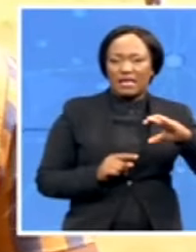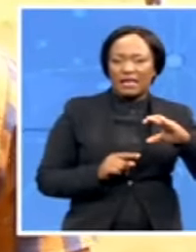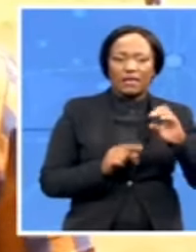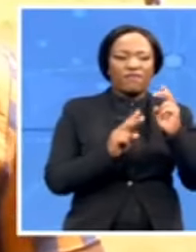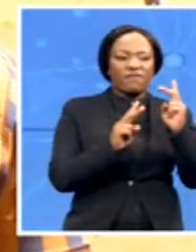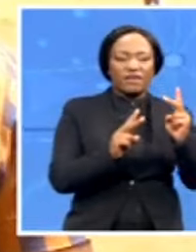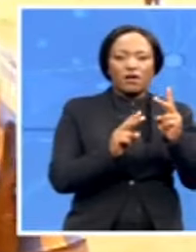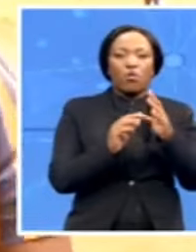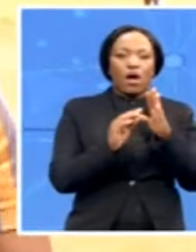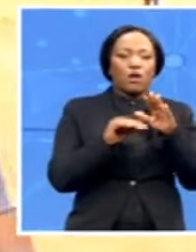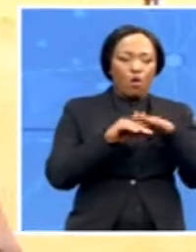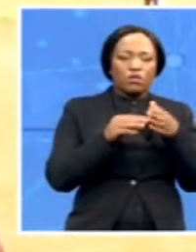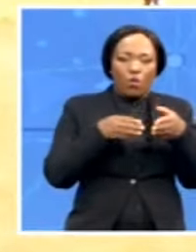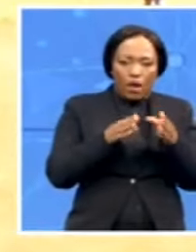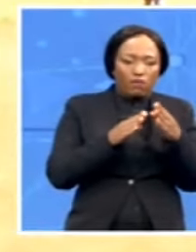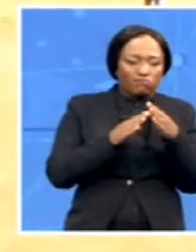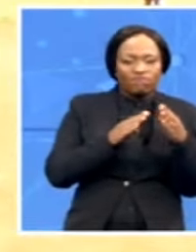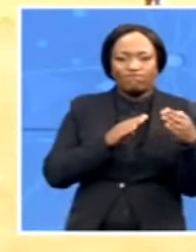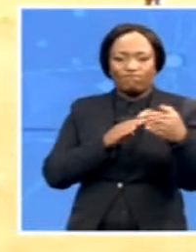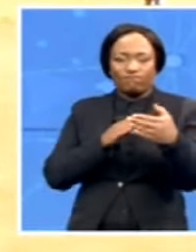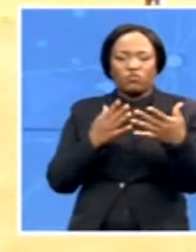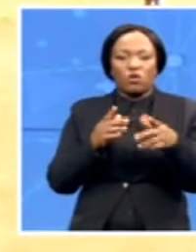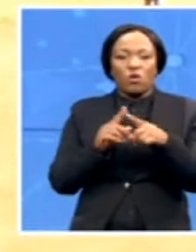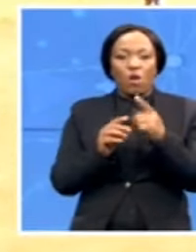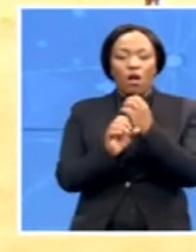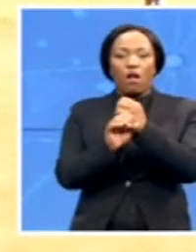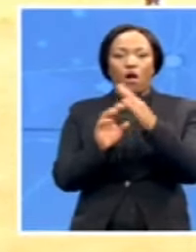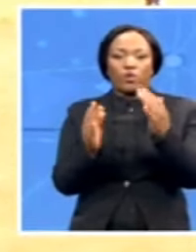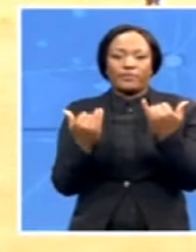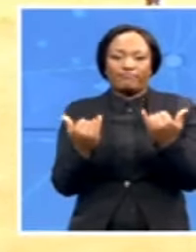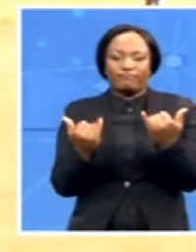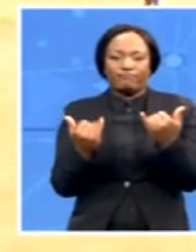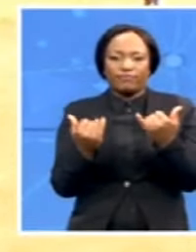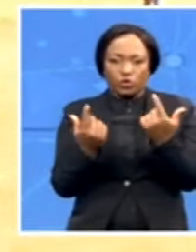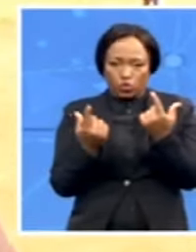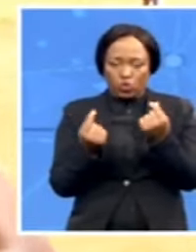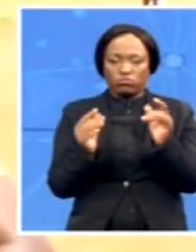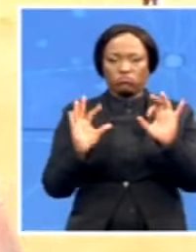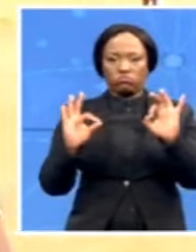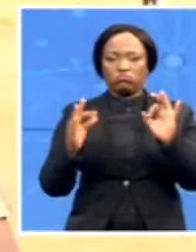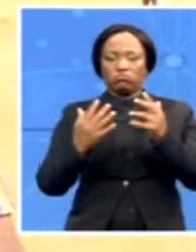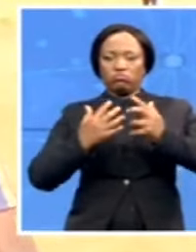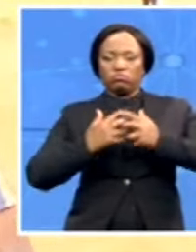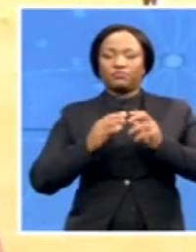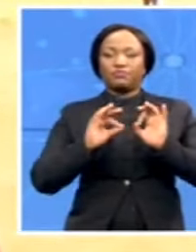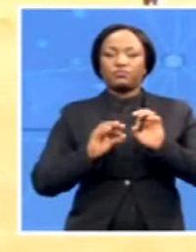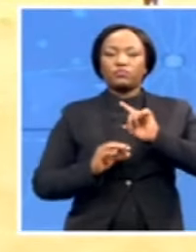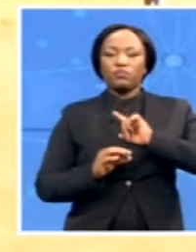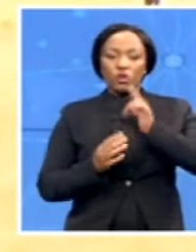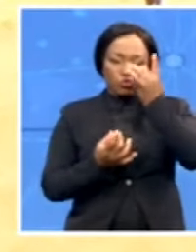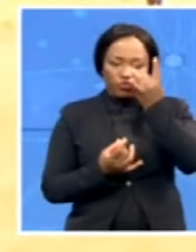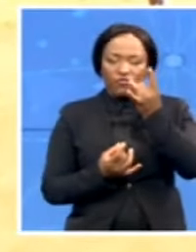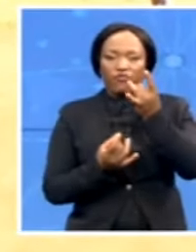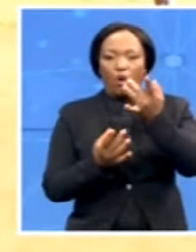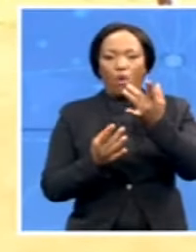particular lunch is done. This is of course about informing people. This is about campaign. You remember